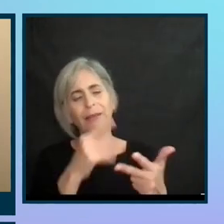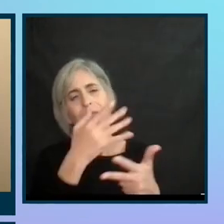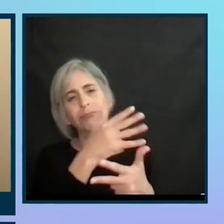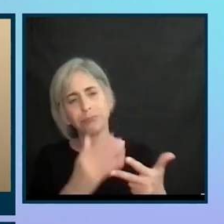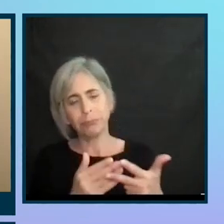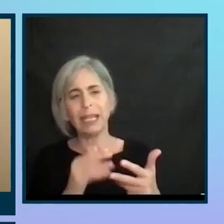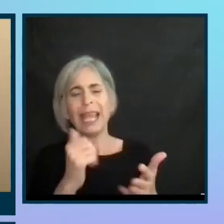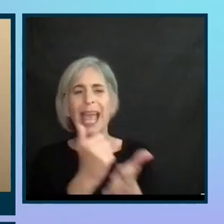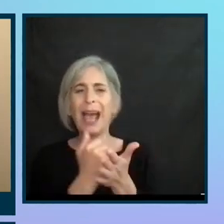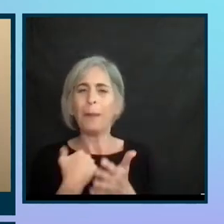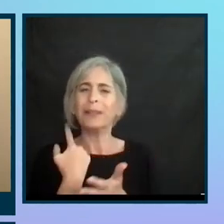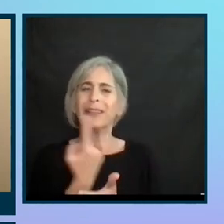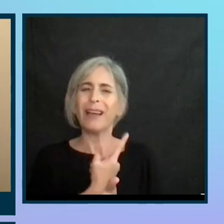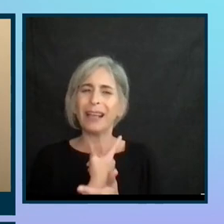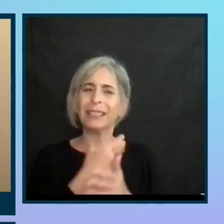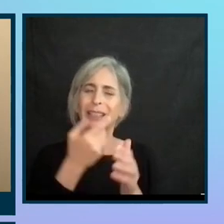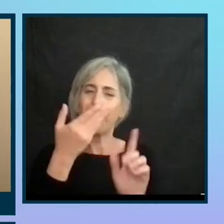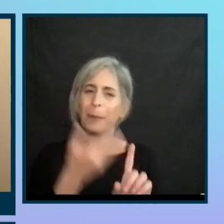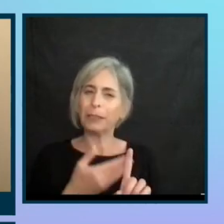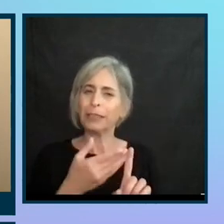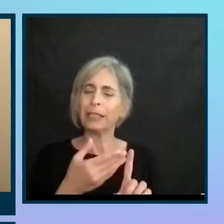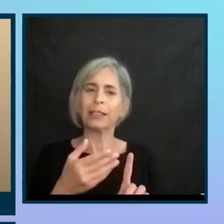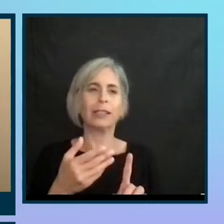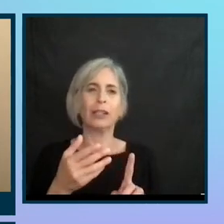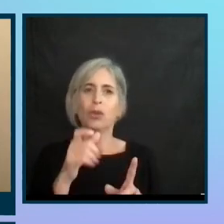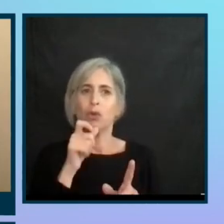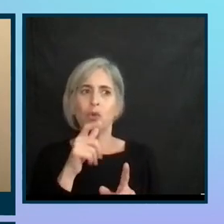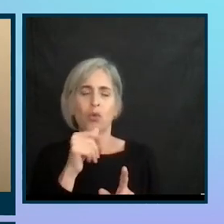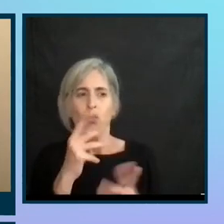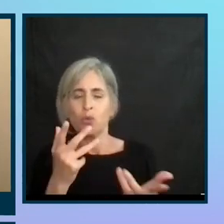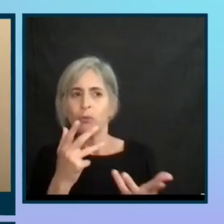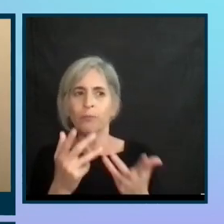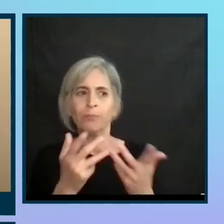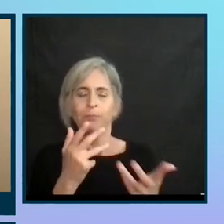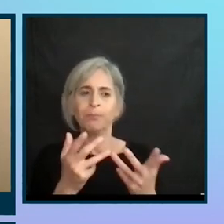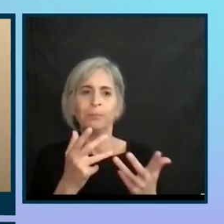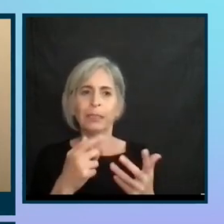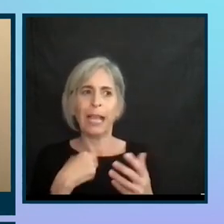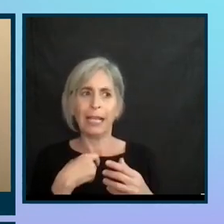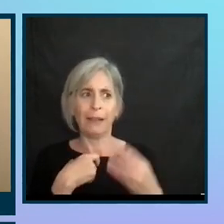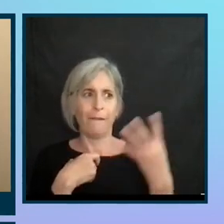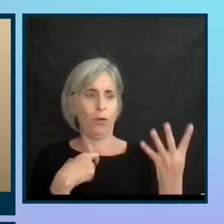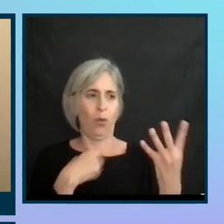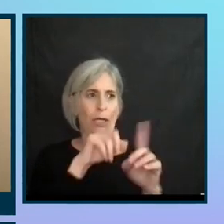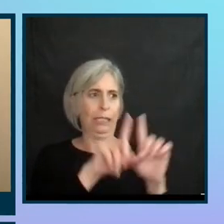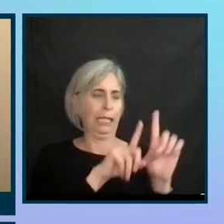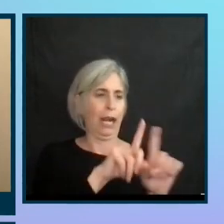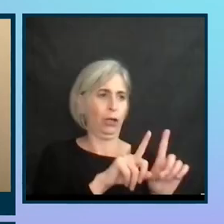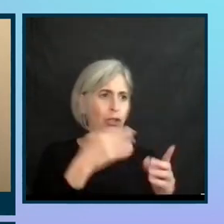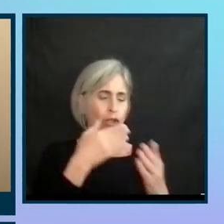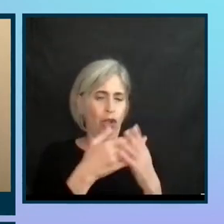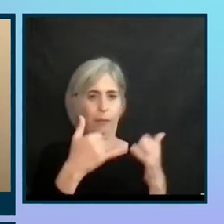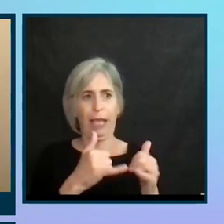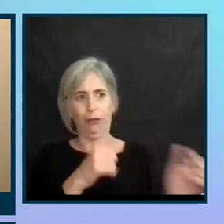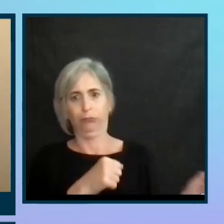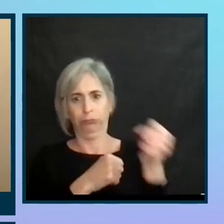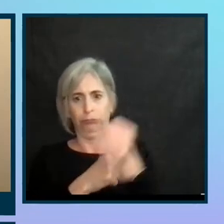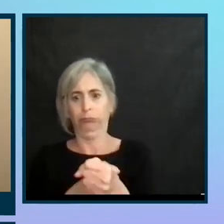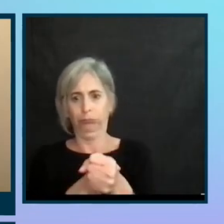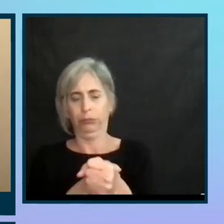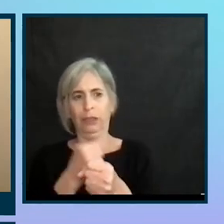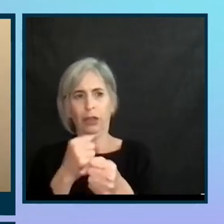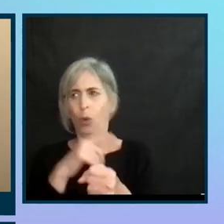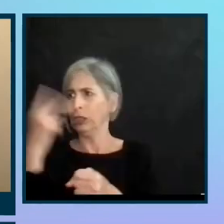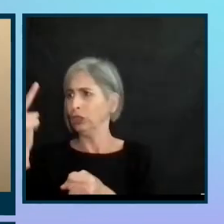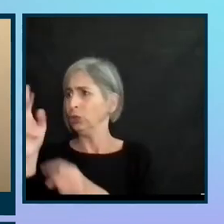helps us as a person who's a novice who might say, well, this player has four stars. So he's a good play to put into the lineup for a